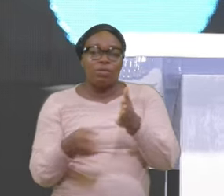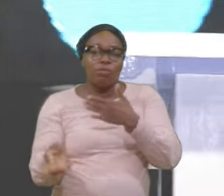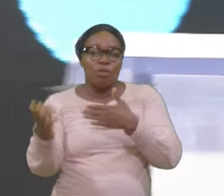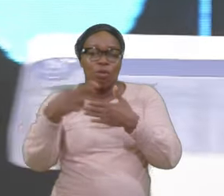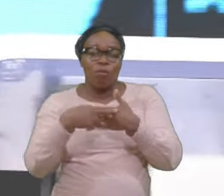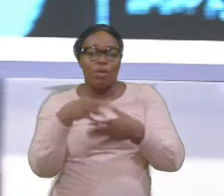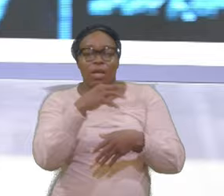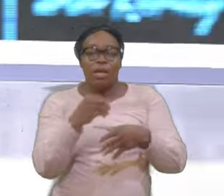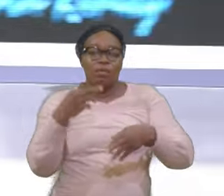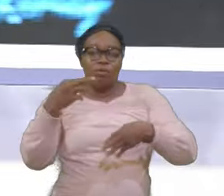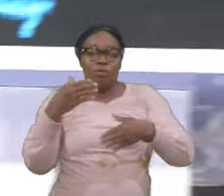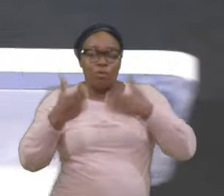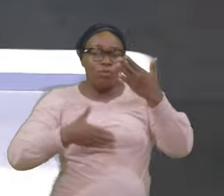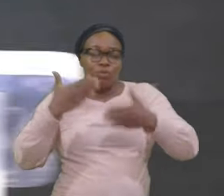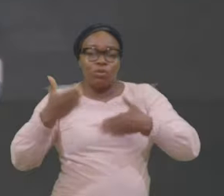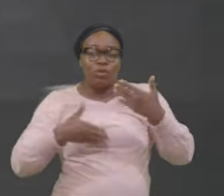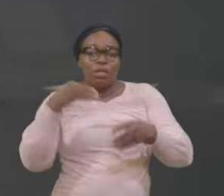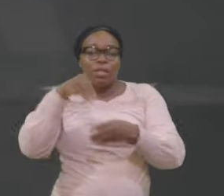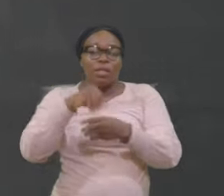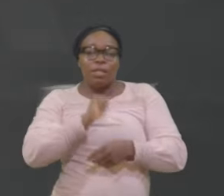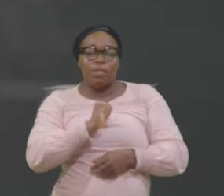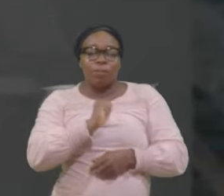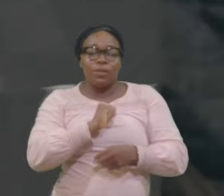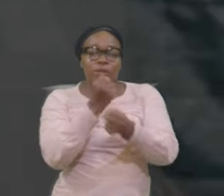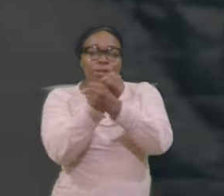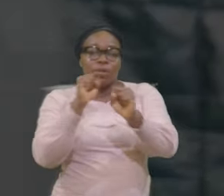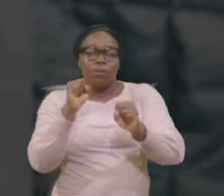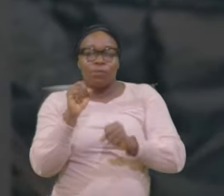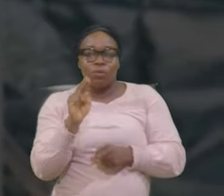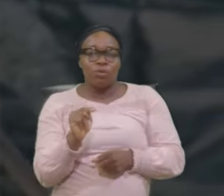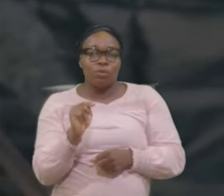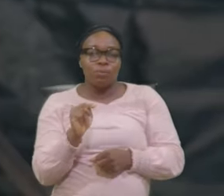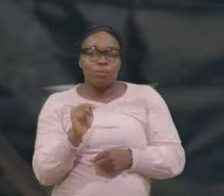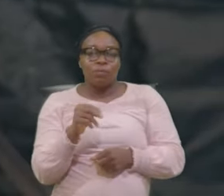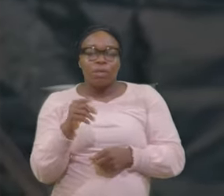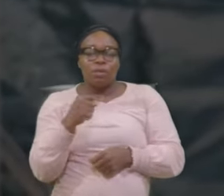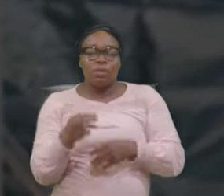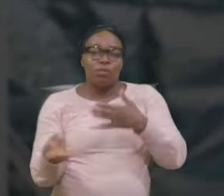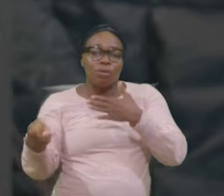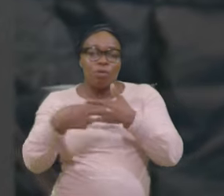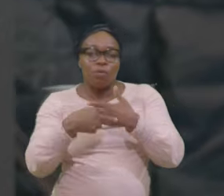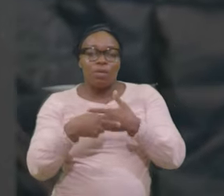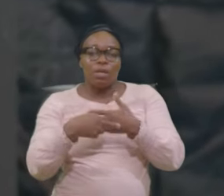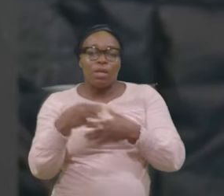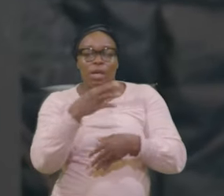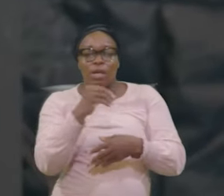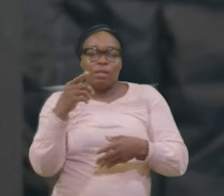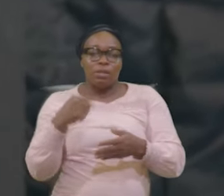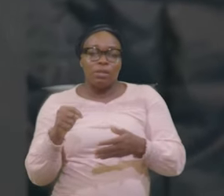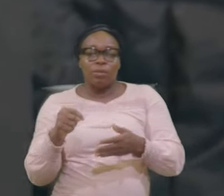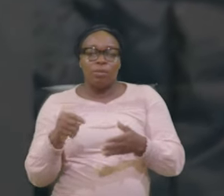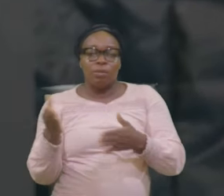And the personal salvation The recovery And the rejoicing